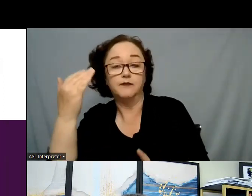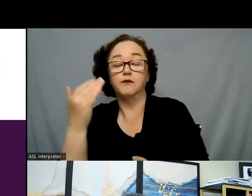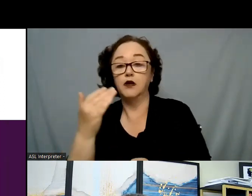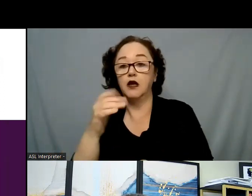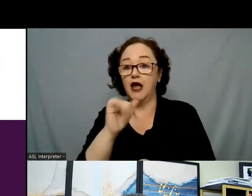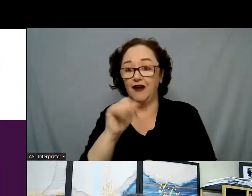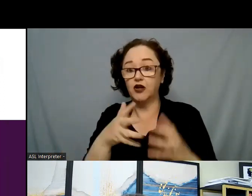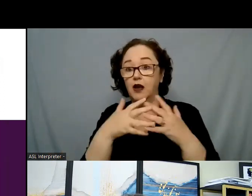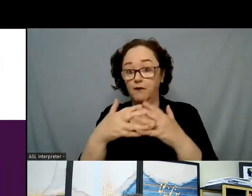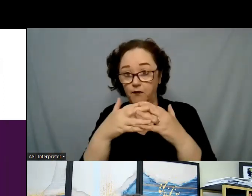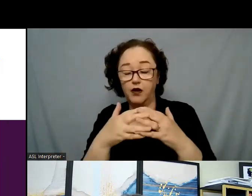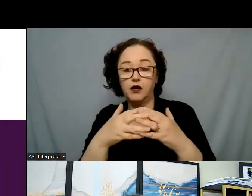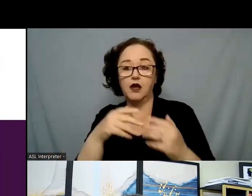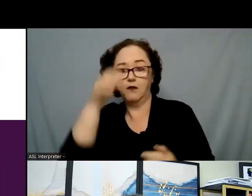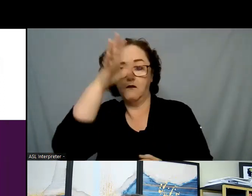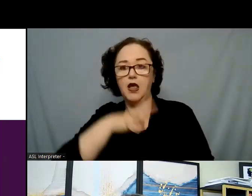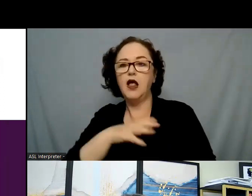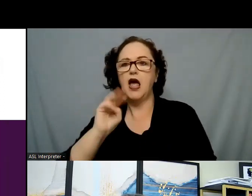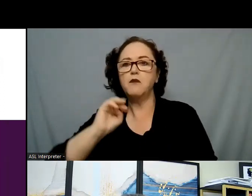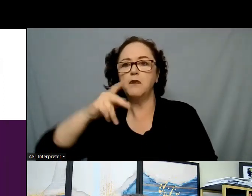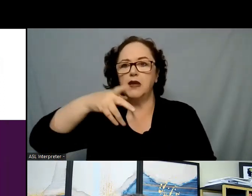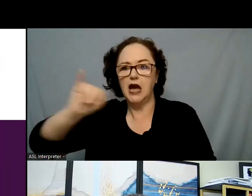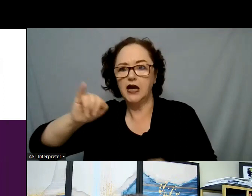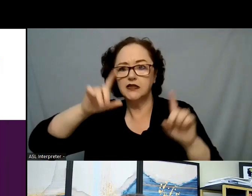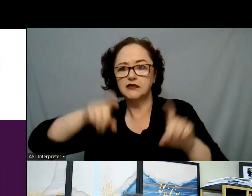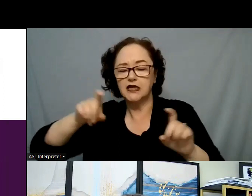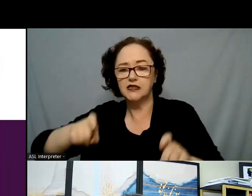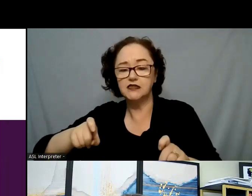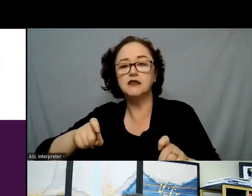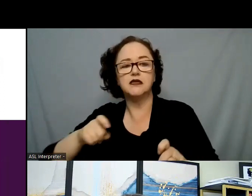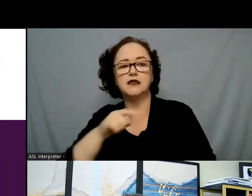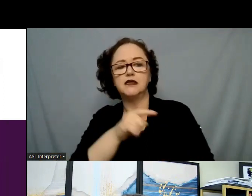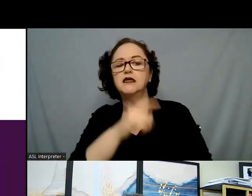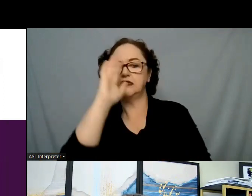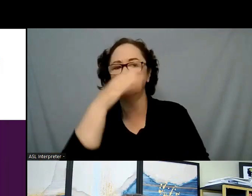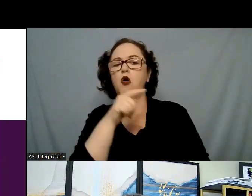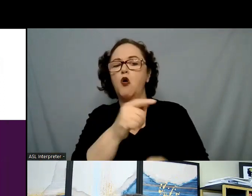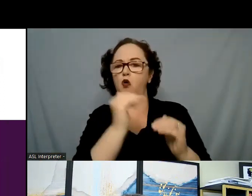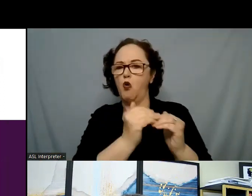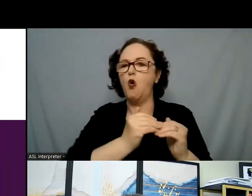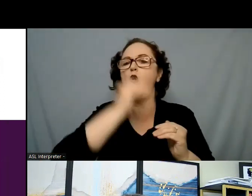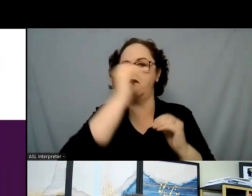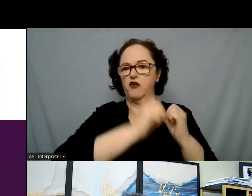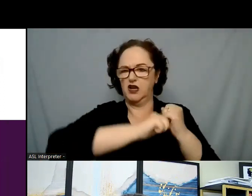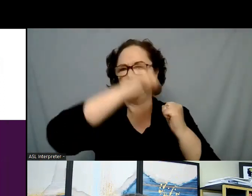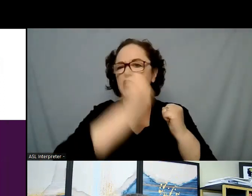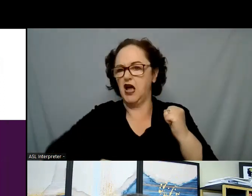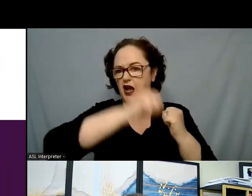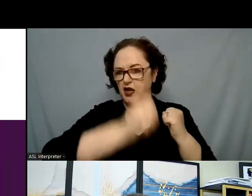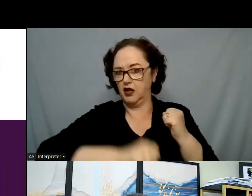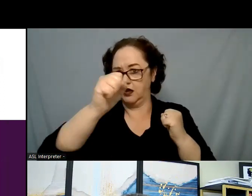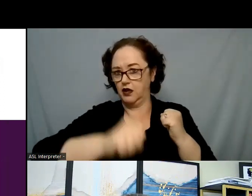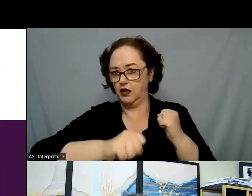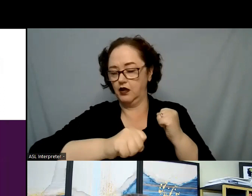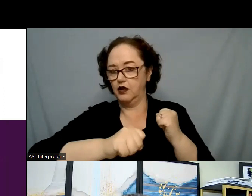the MMPI, that male, may be over-exaggerating or believe that he, in fact, you know, the